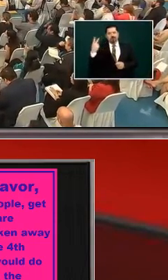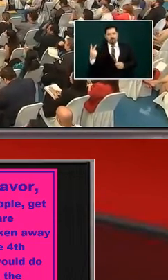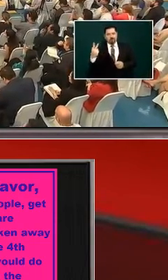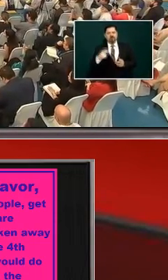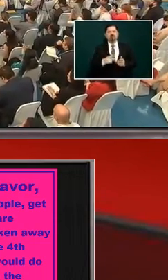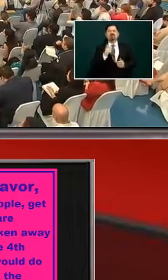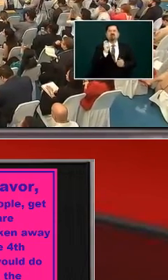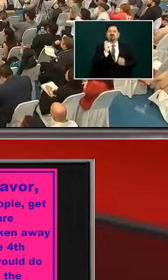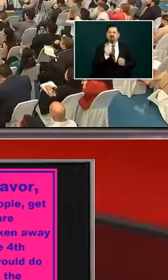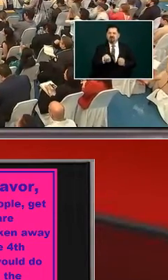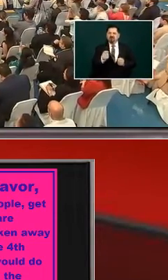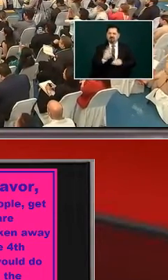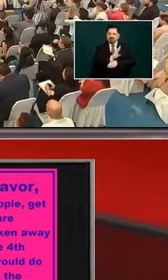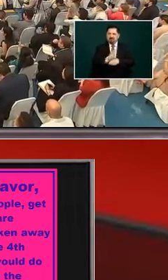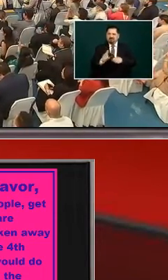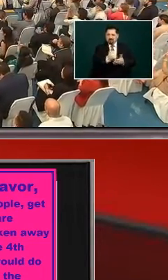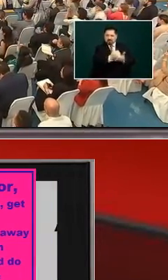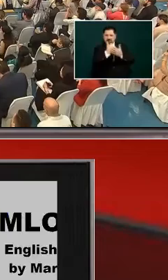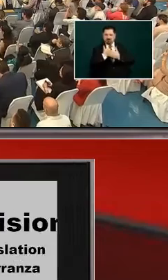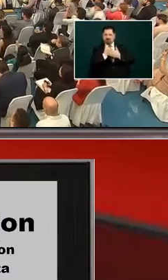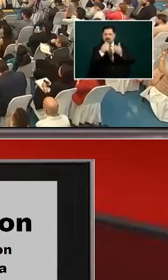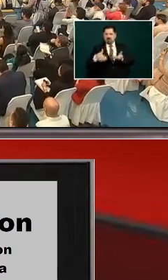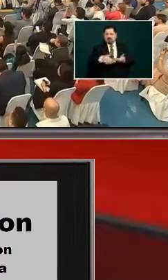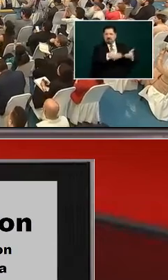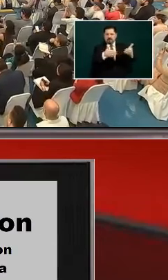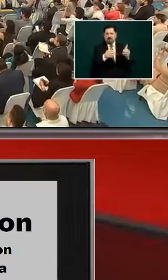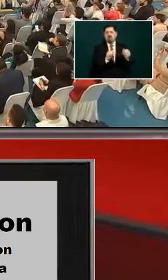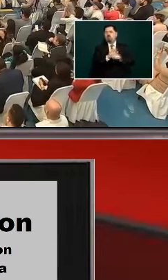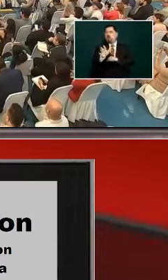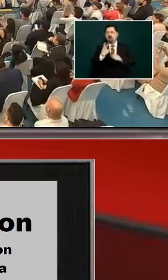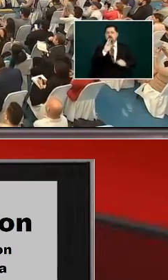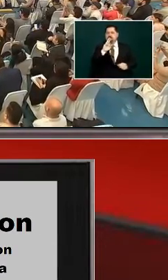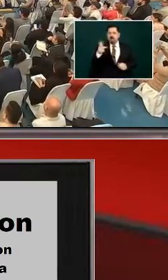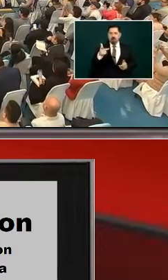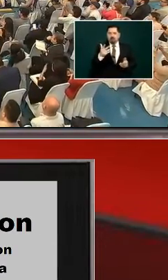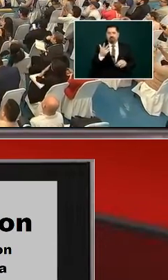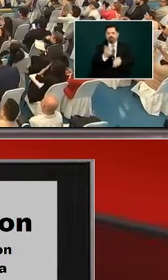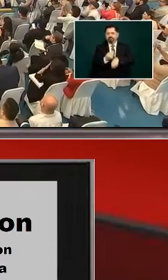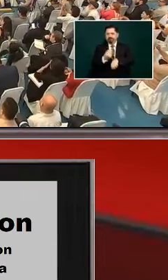what are the benefits that have been reported with this uh road